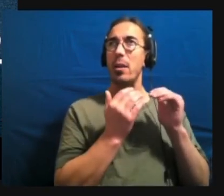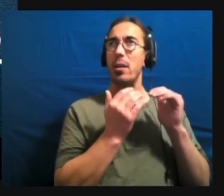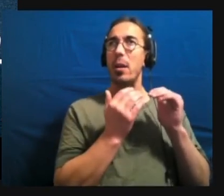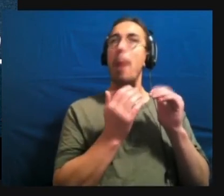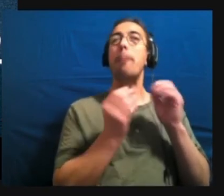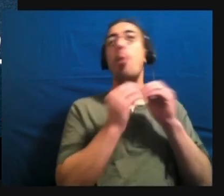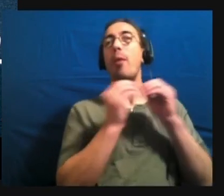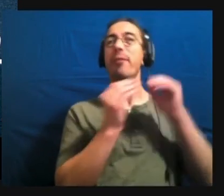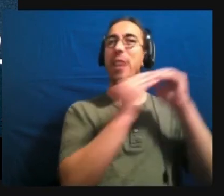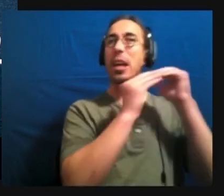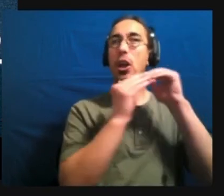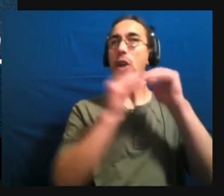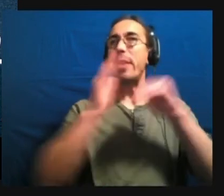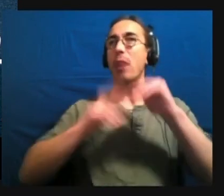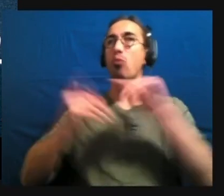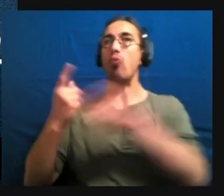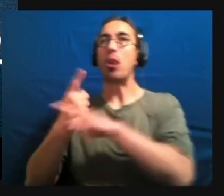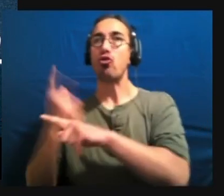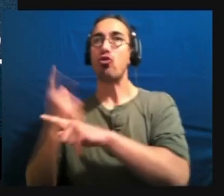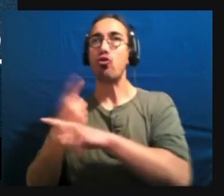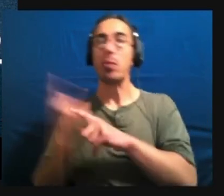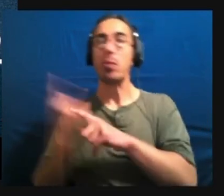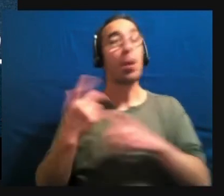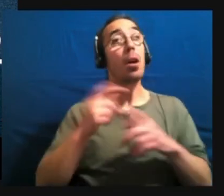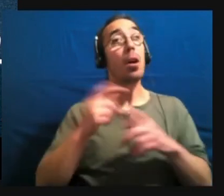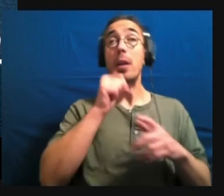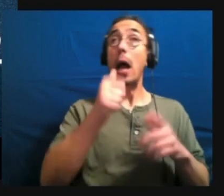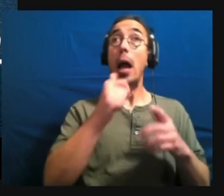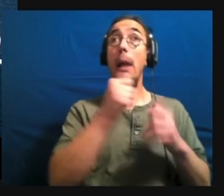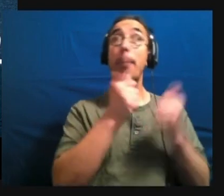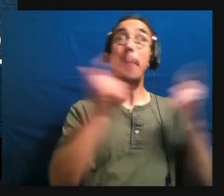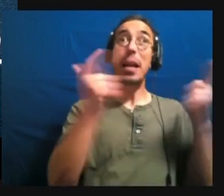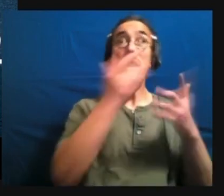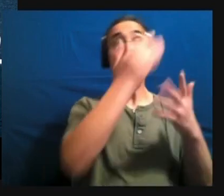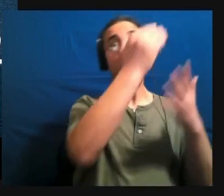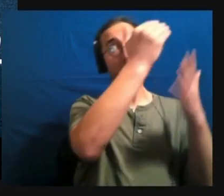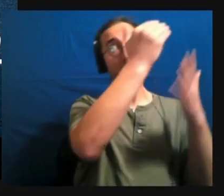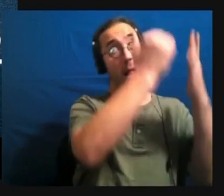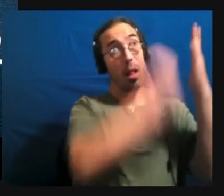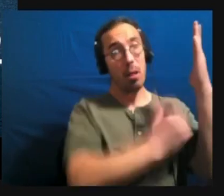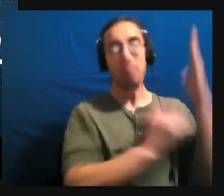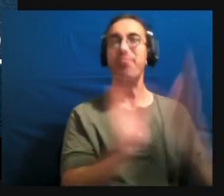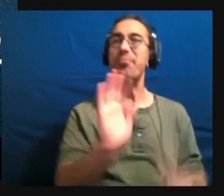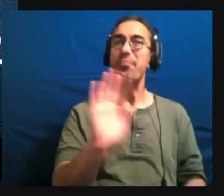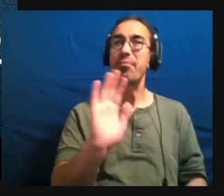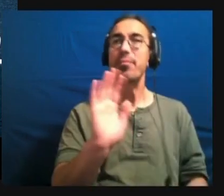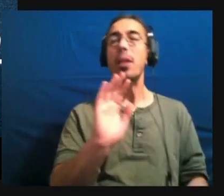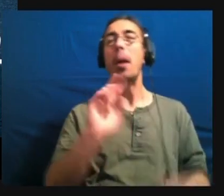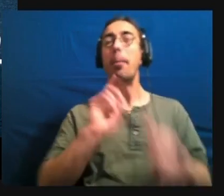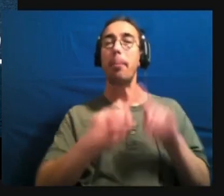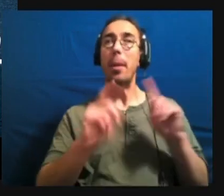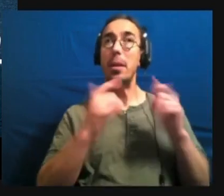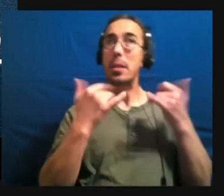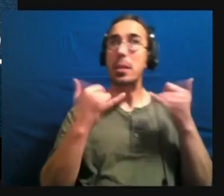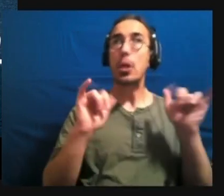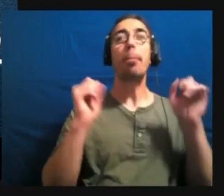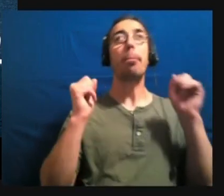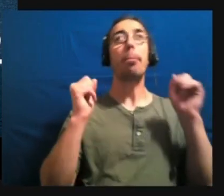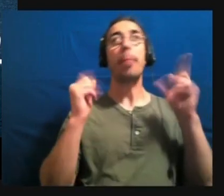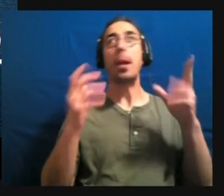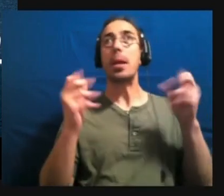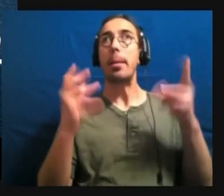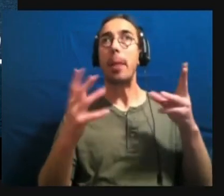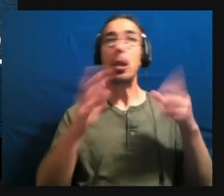not an exhaustive list by any stretch stretch, but, um, there's again, a lot of, a lot of